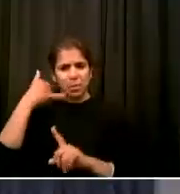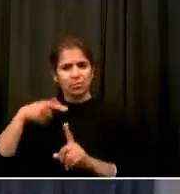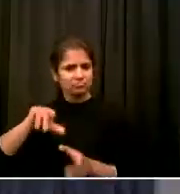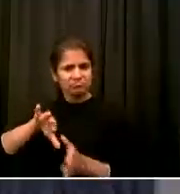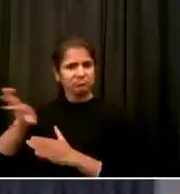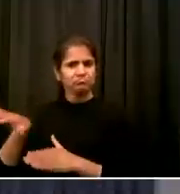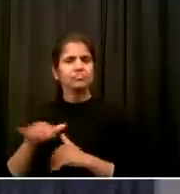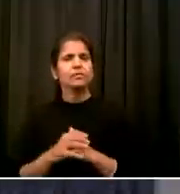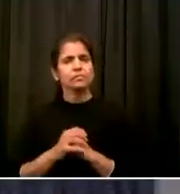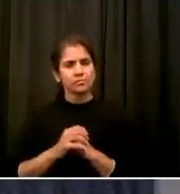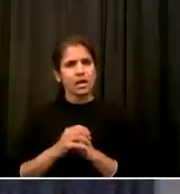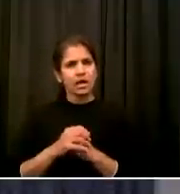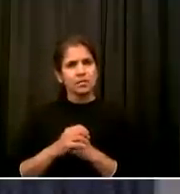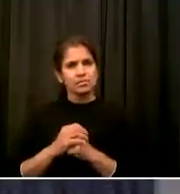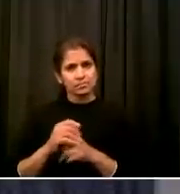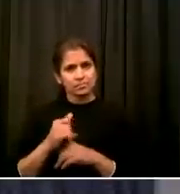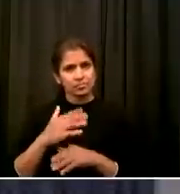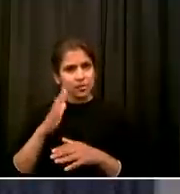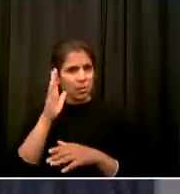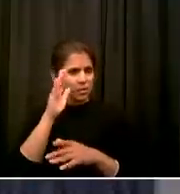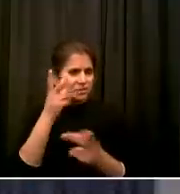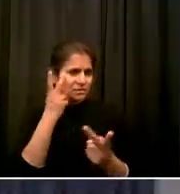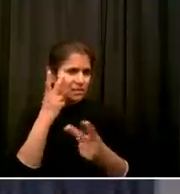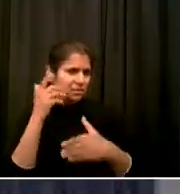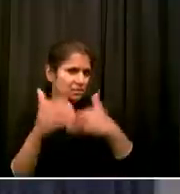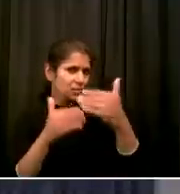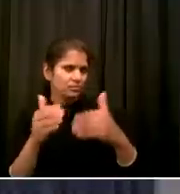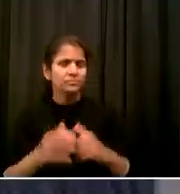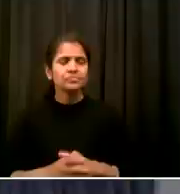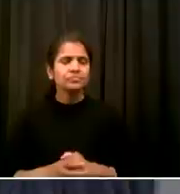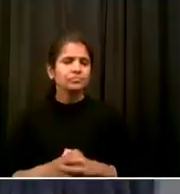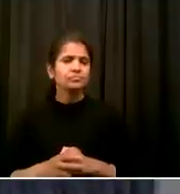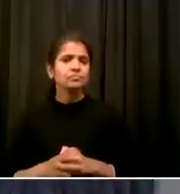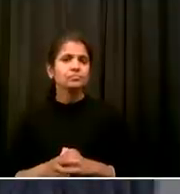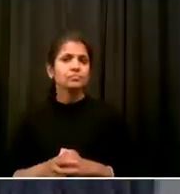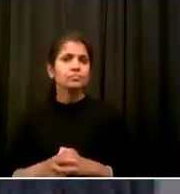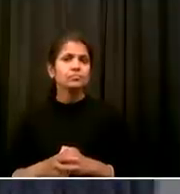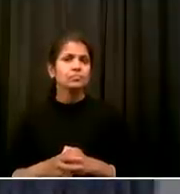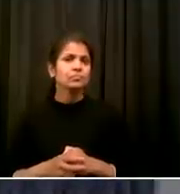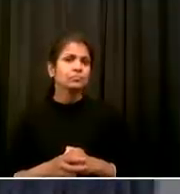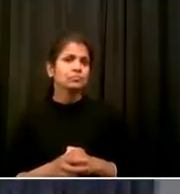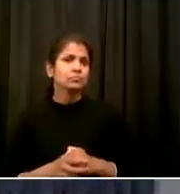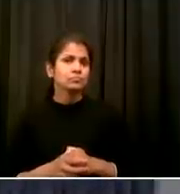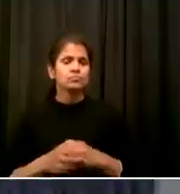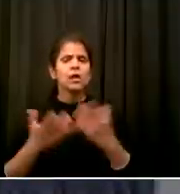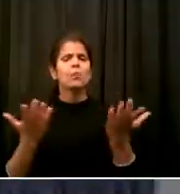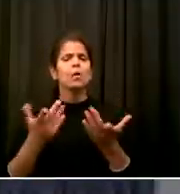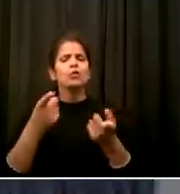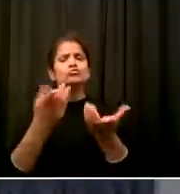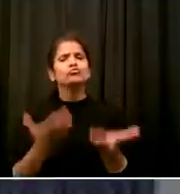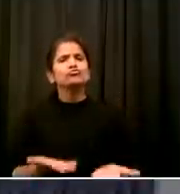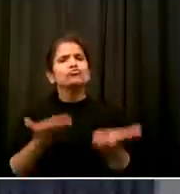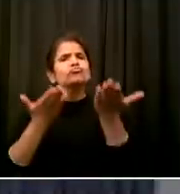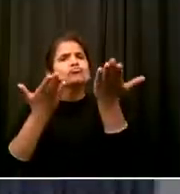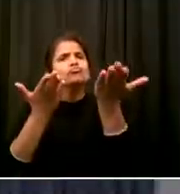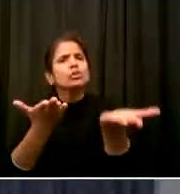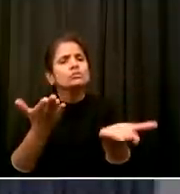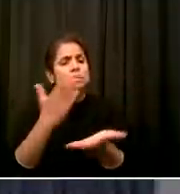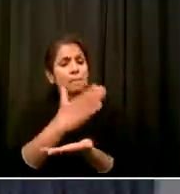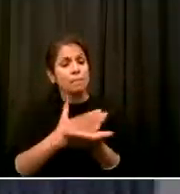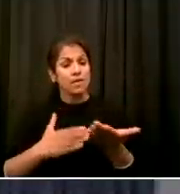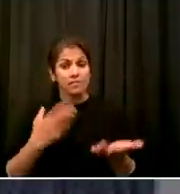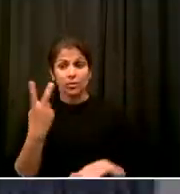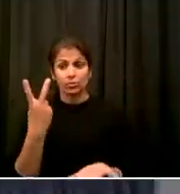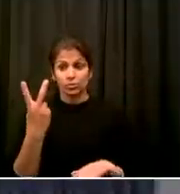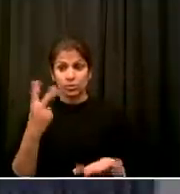your guidance is as we go into phase two We know, you know, what's going to be legal at this point You can eat outdoors You can